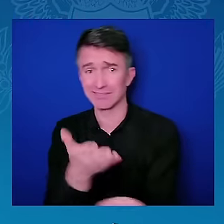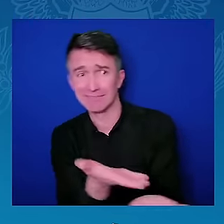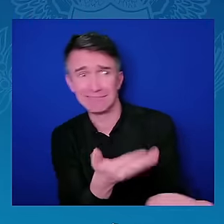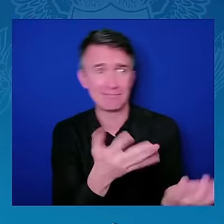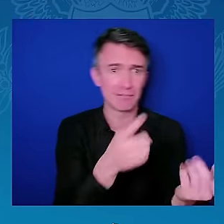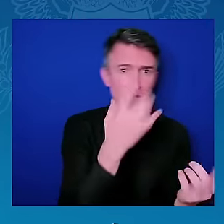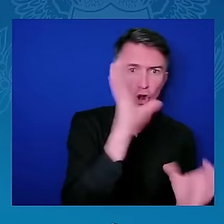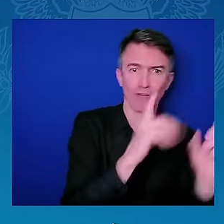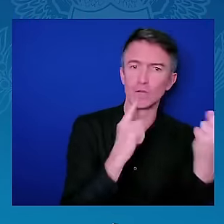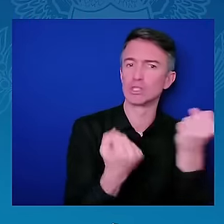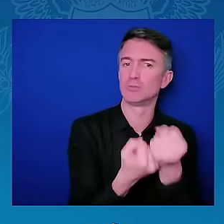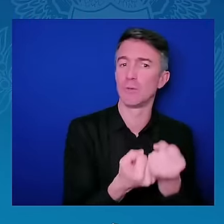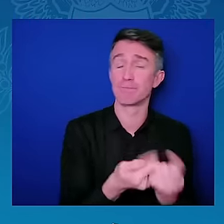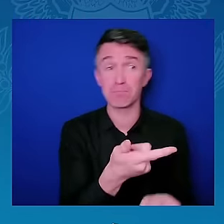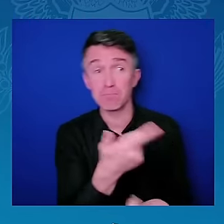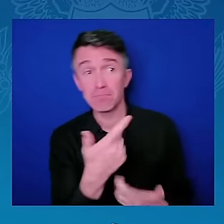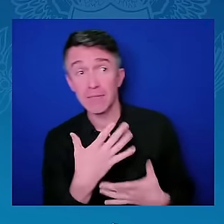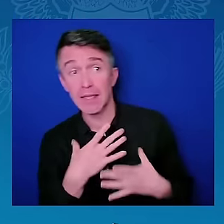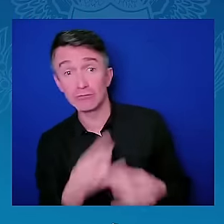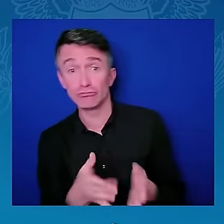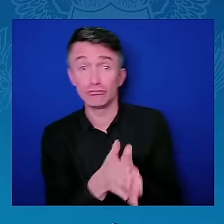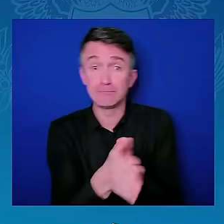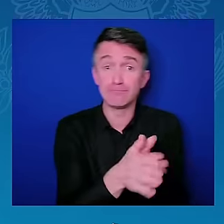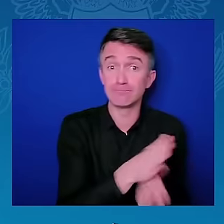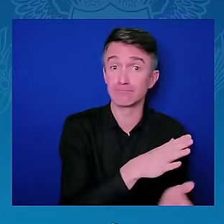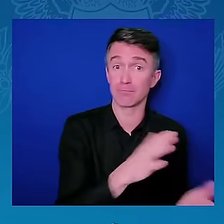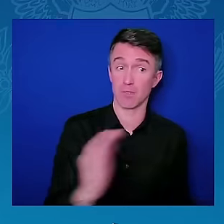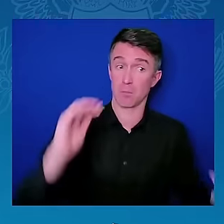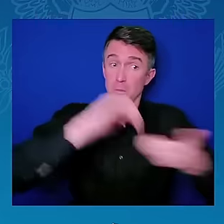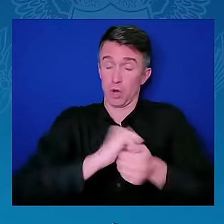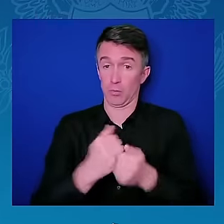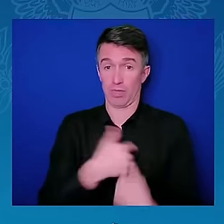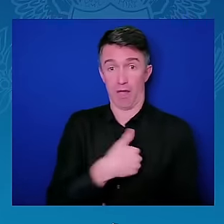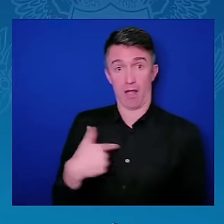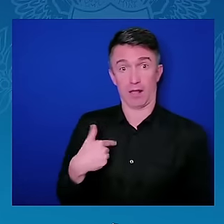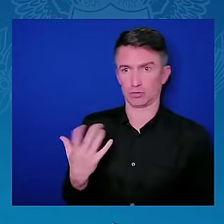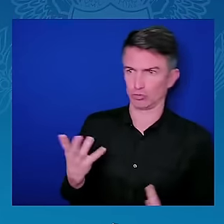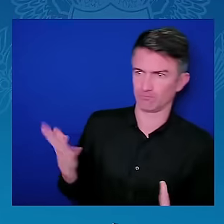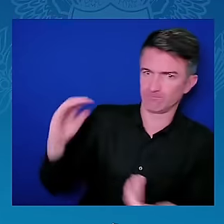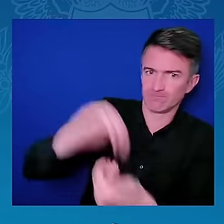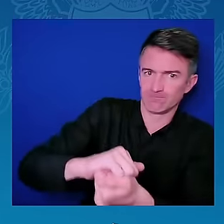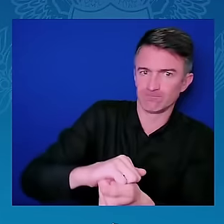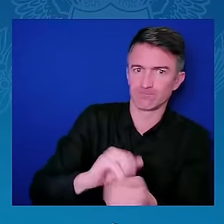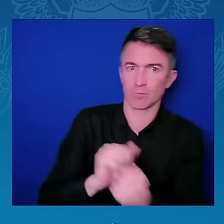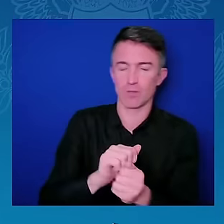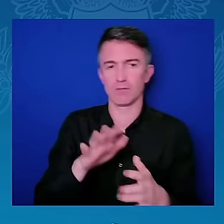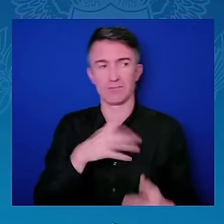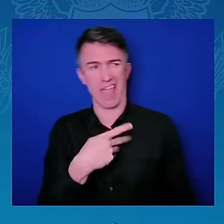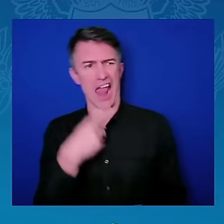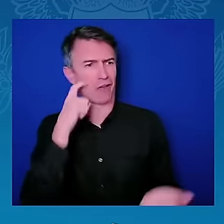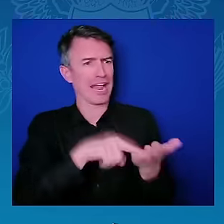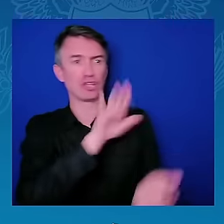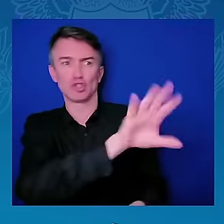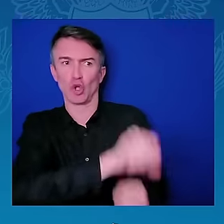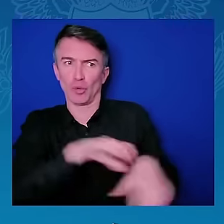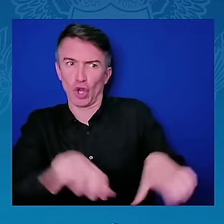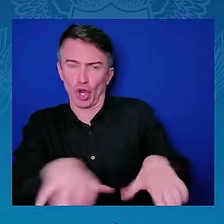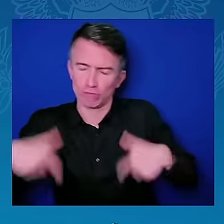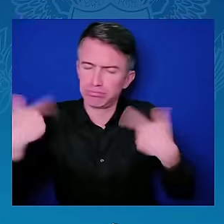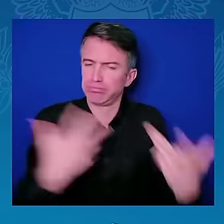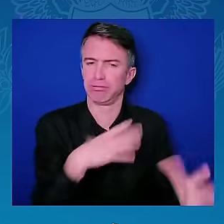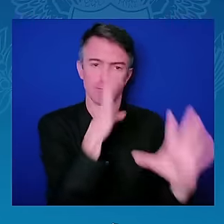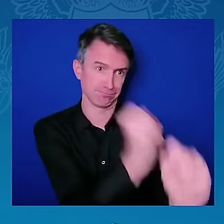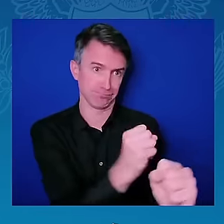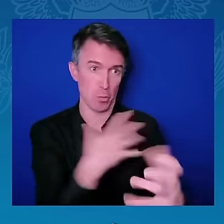And the foundation for the work being digital inclusion, understanding that all business at this point is tech